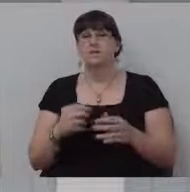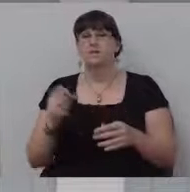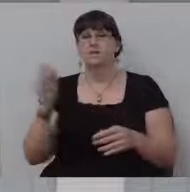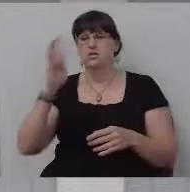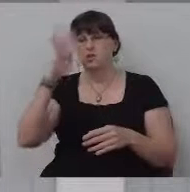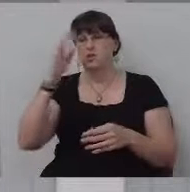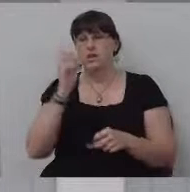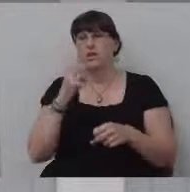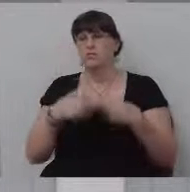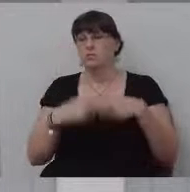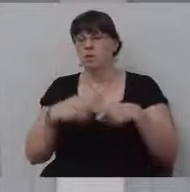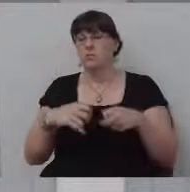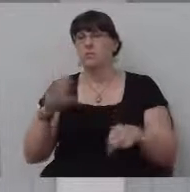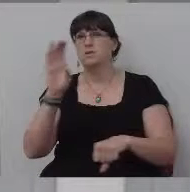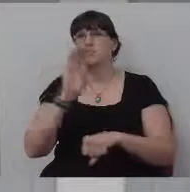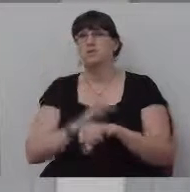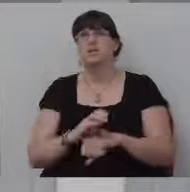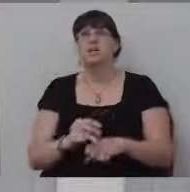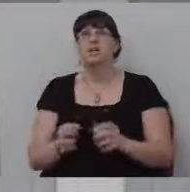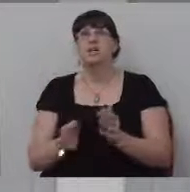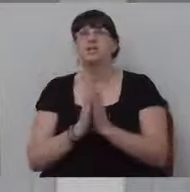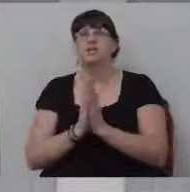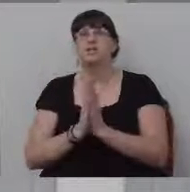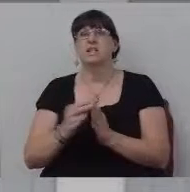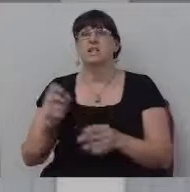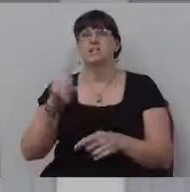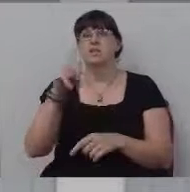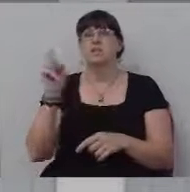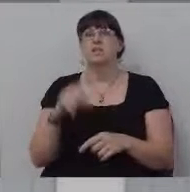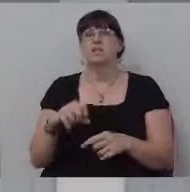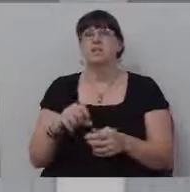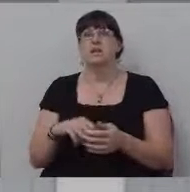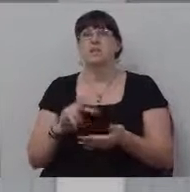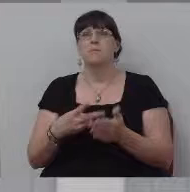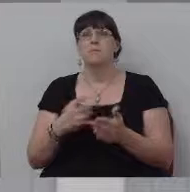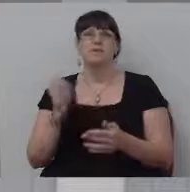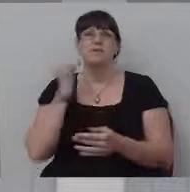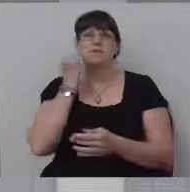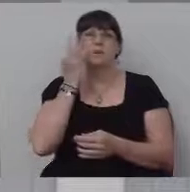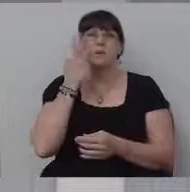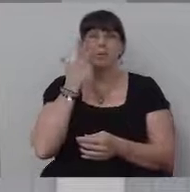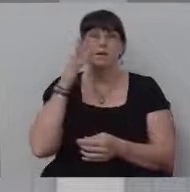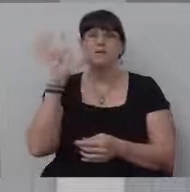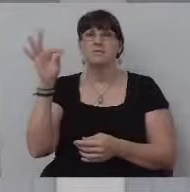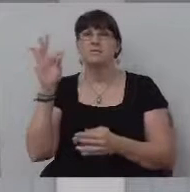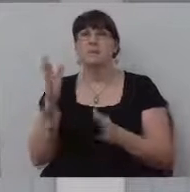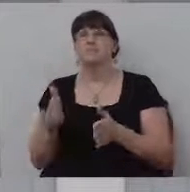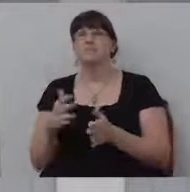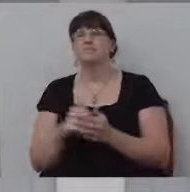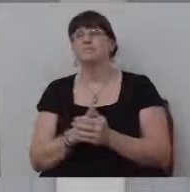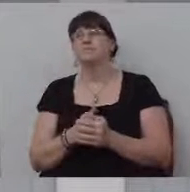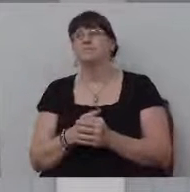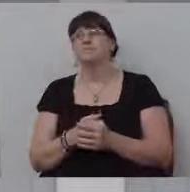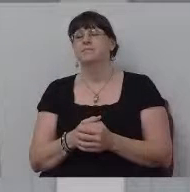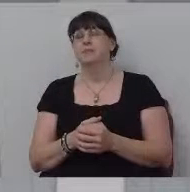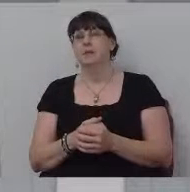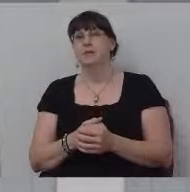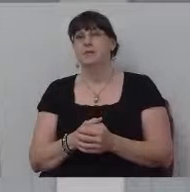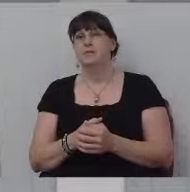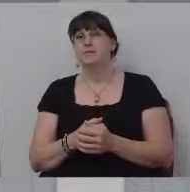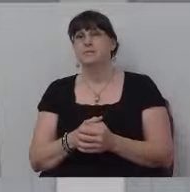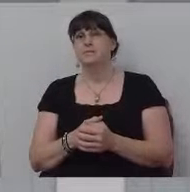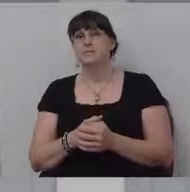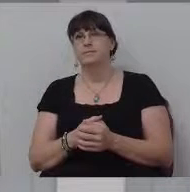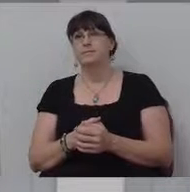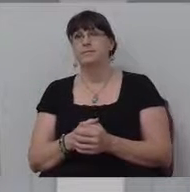problems in church. Buck would just ask questions publicly, meant to embarrass pastor, and, uh, you know, and, and, cause him to